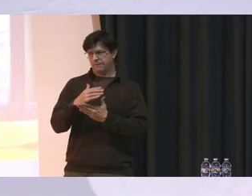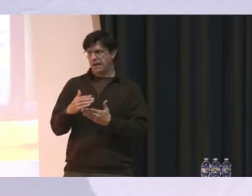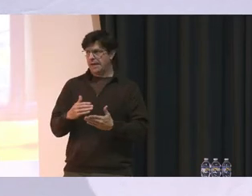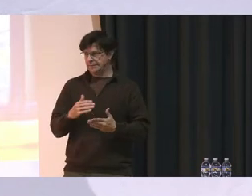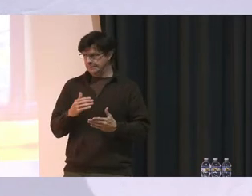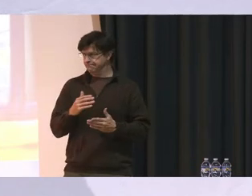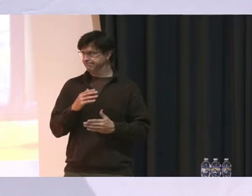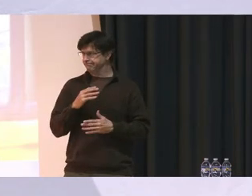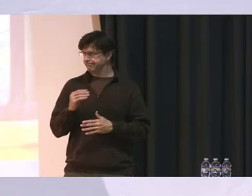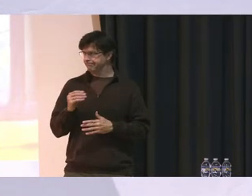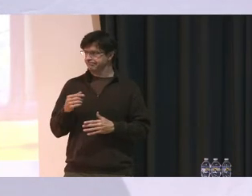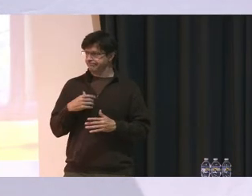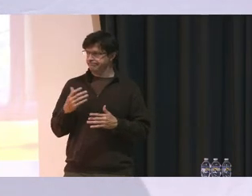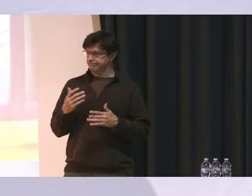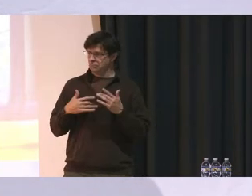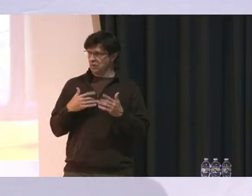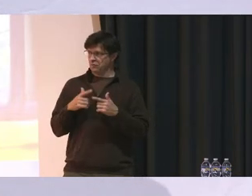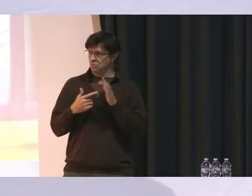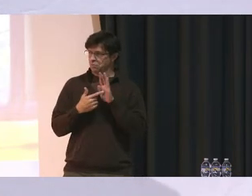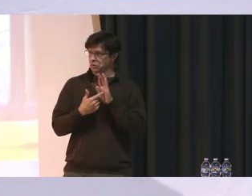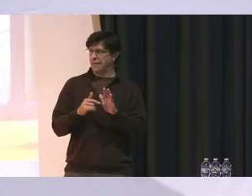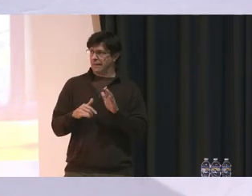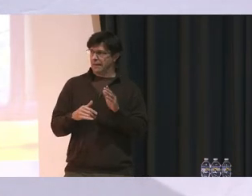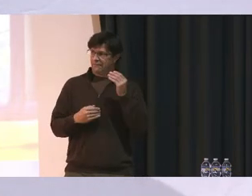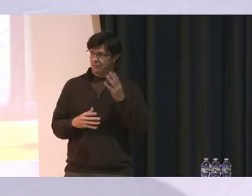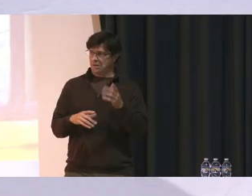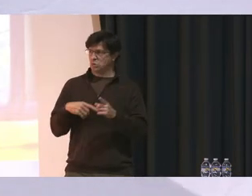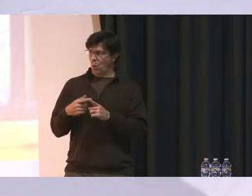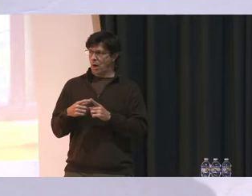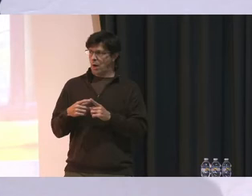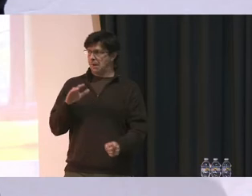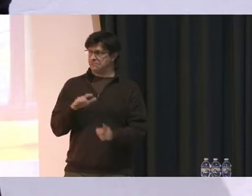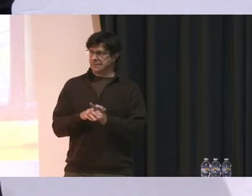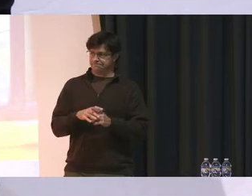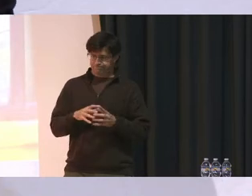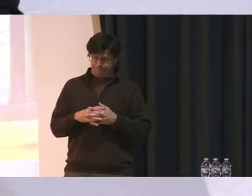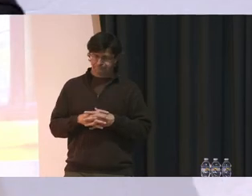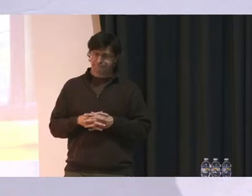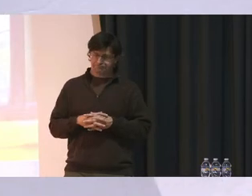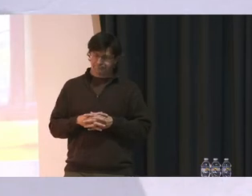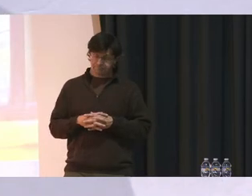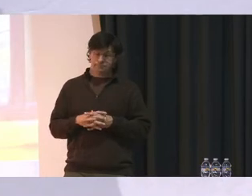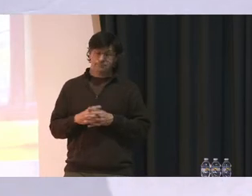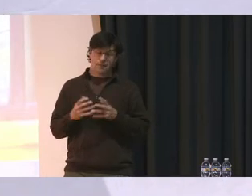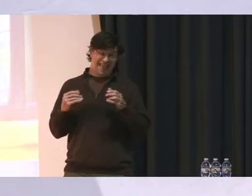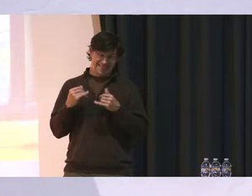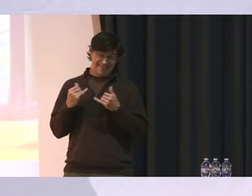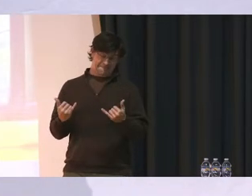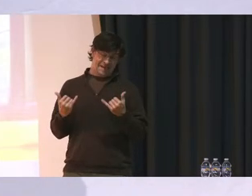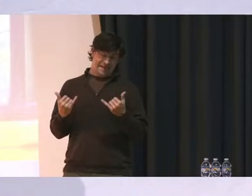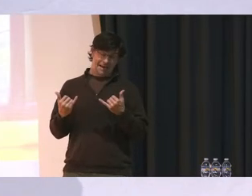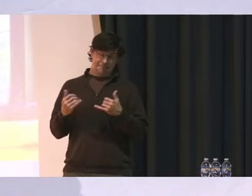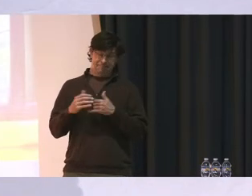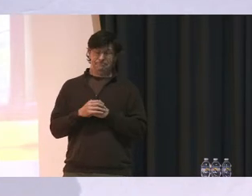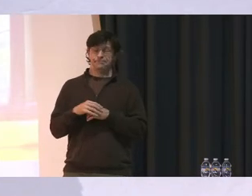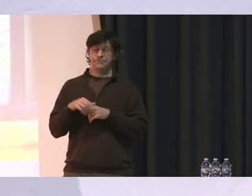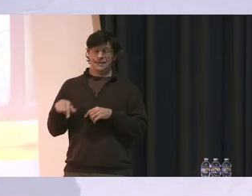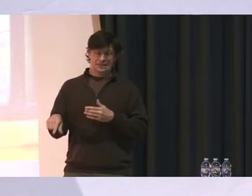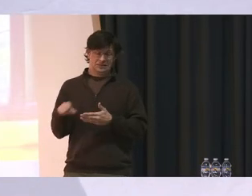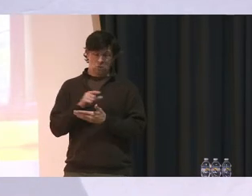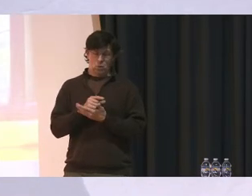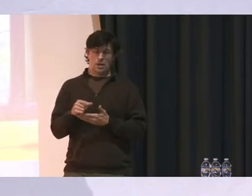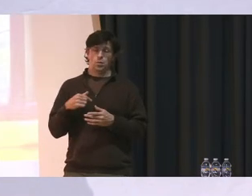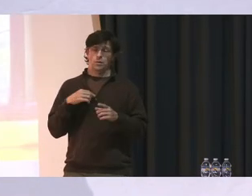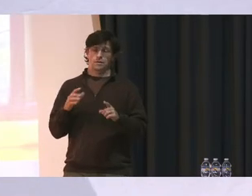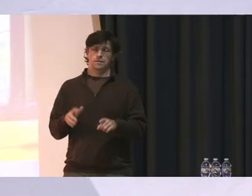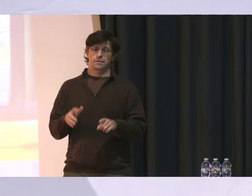I'm looking forward to presenting that information when it does come in. Now, in the meantime, this week, we've begun